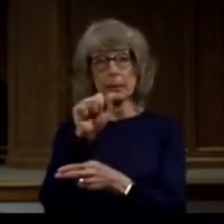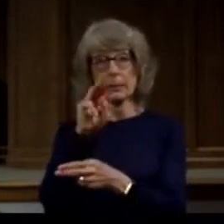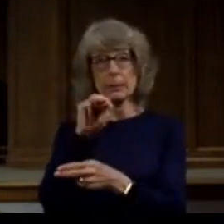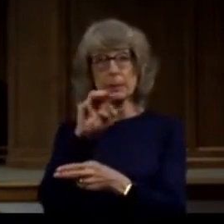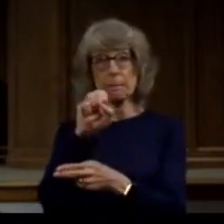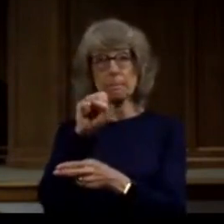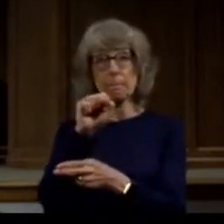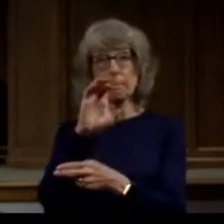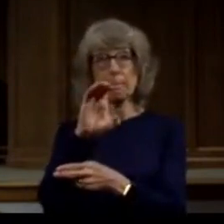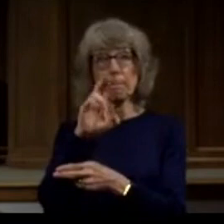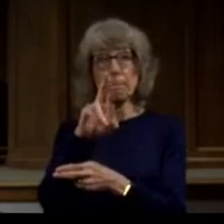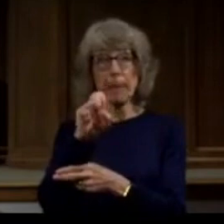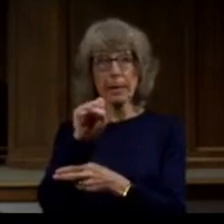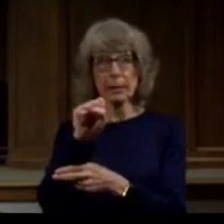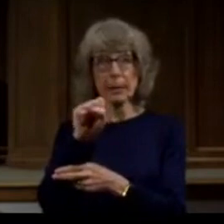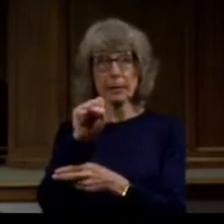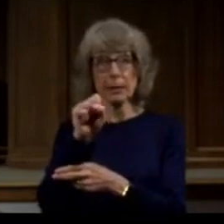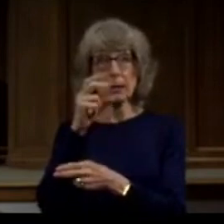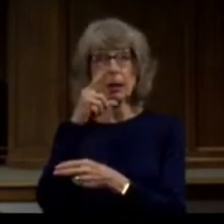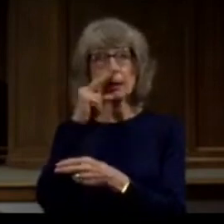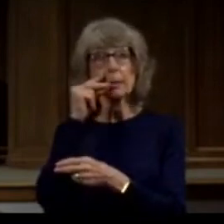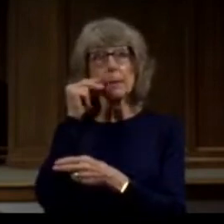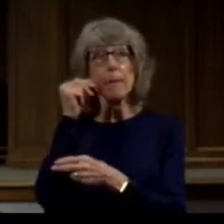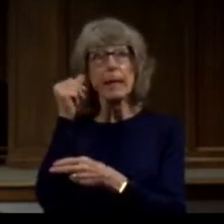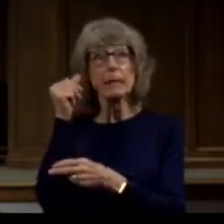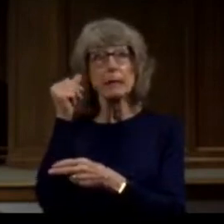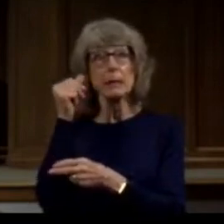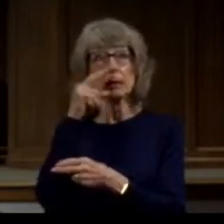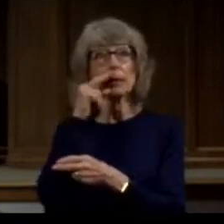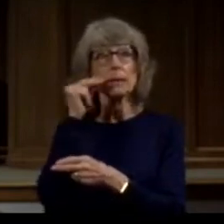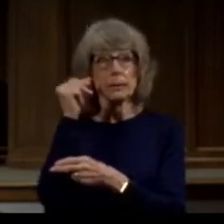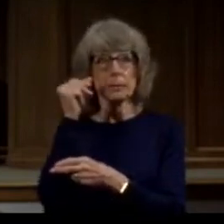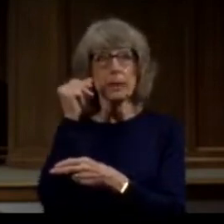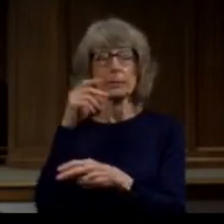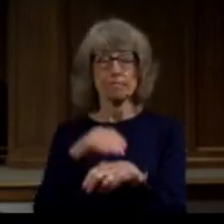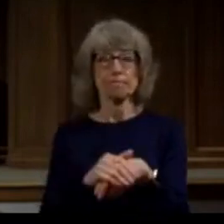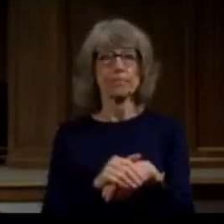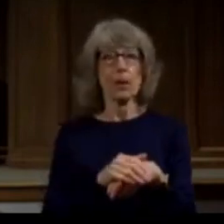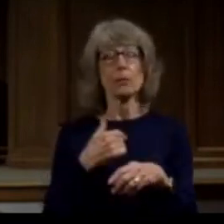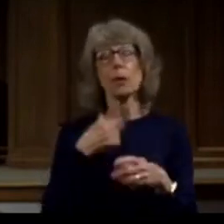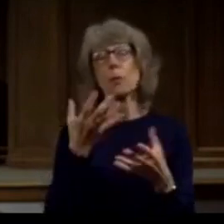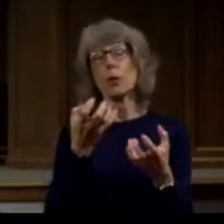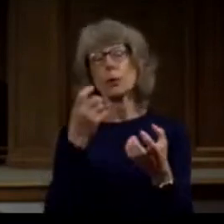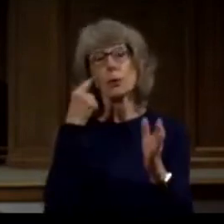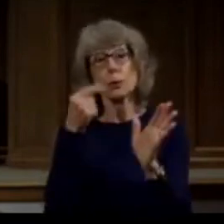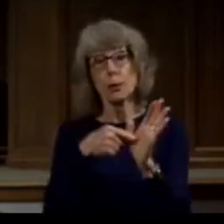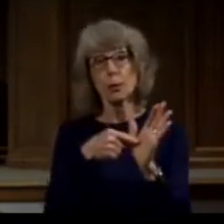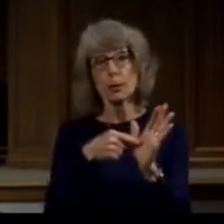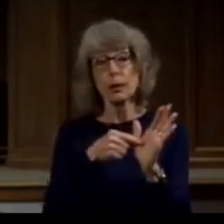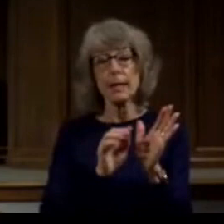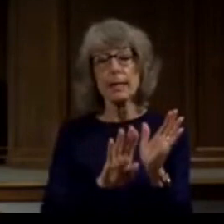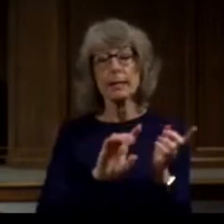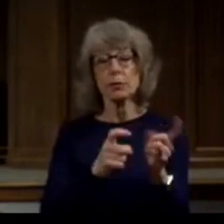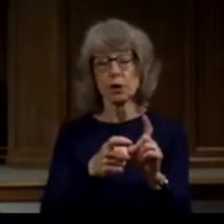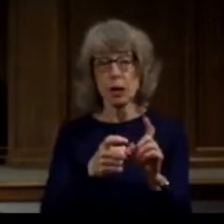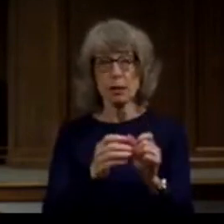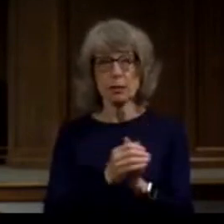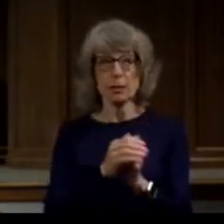I want you to see what's happening in Paul's life that changes it forever. Look at Acts chapter 22.